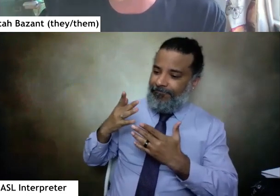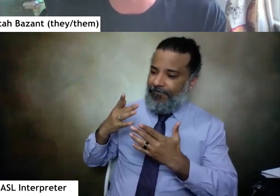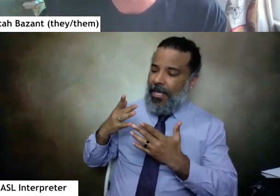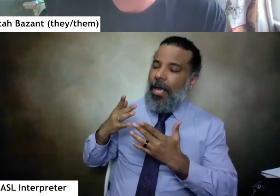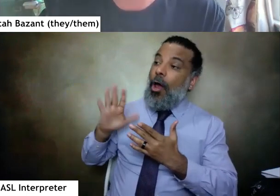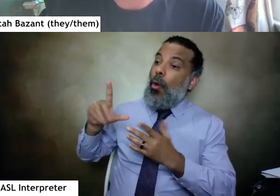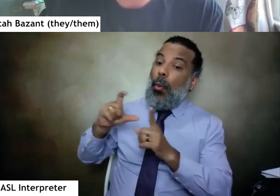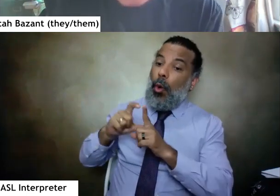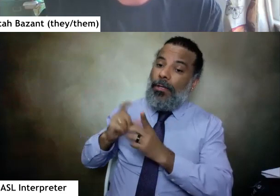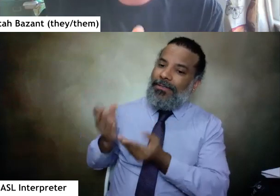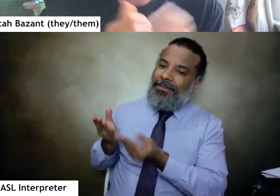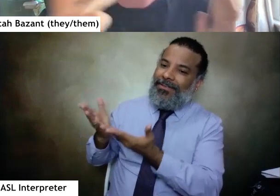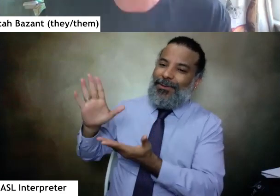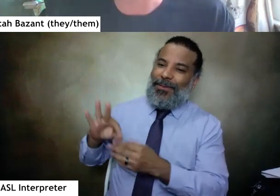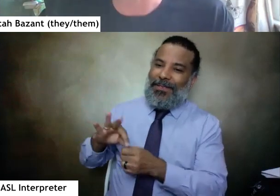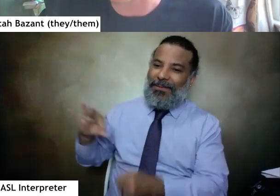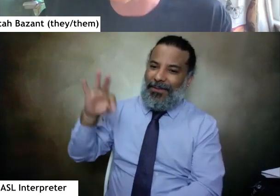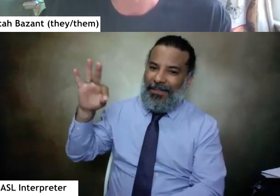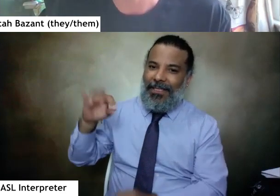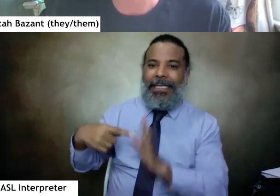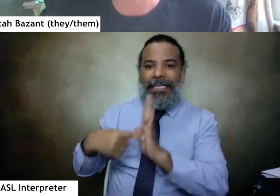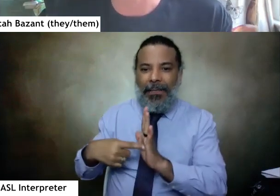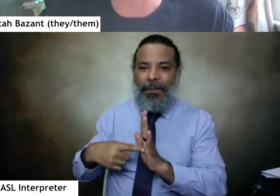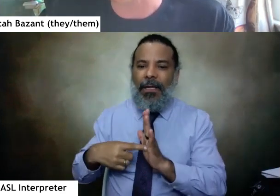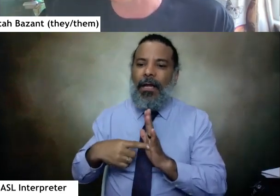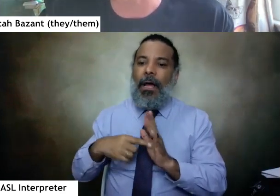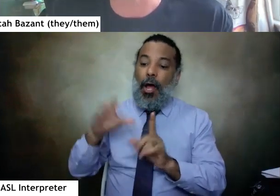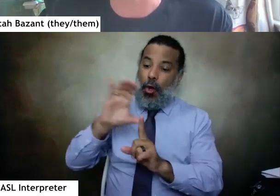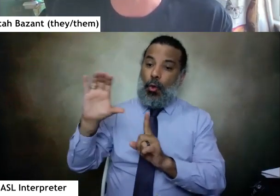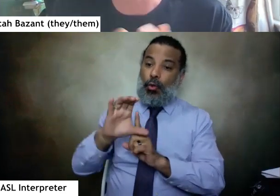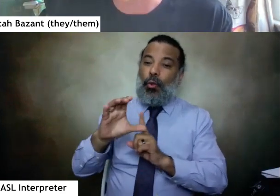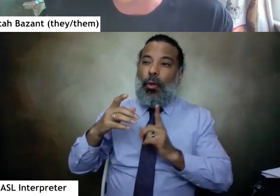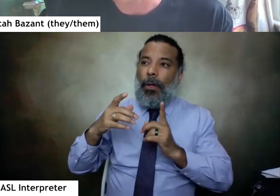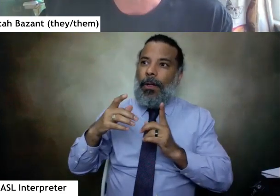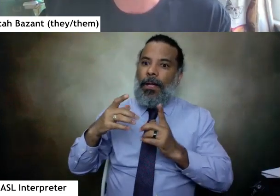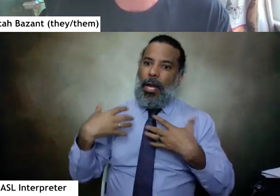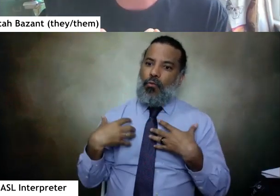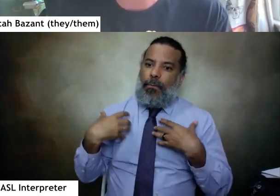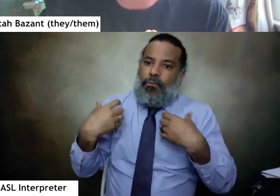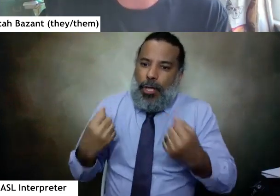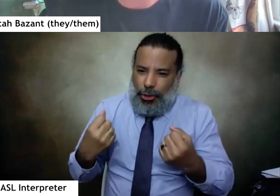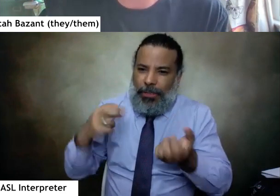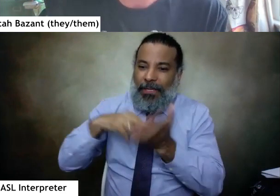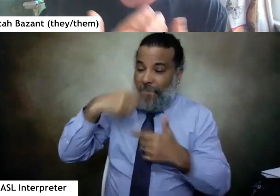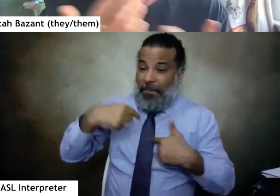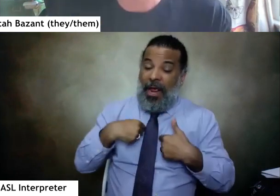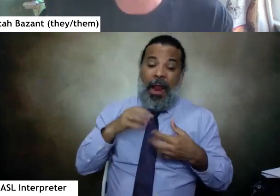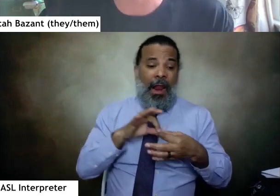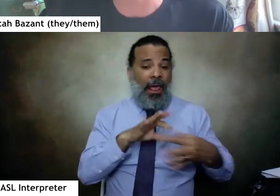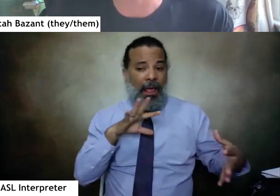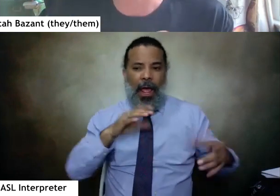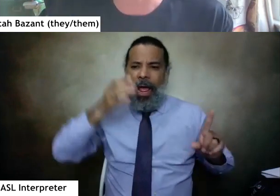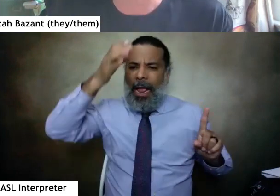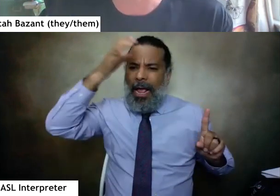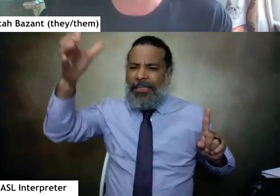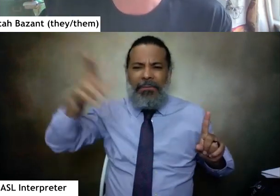her spirit. And this is an example of what cultural reparations are to me about letting go of concepts